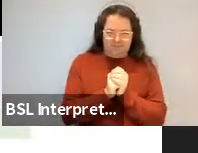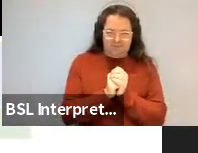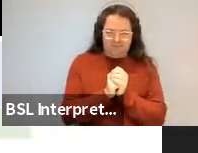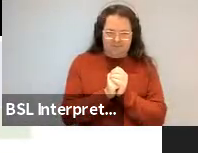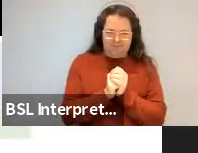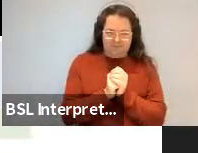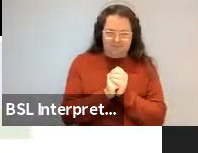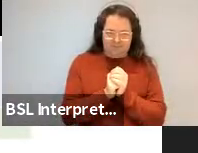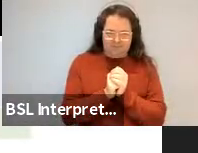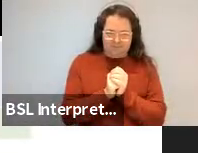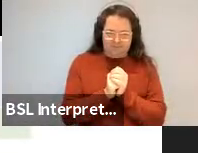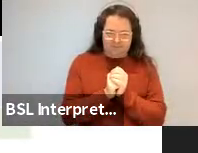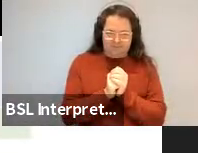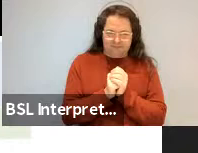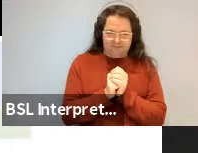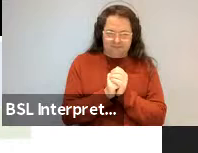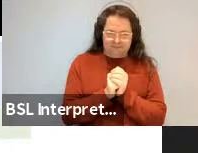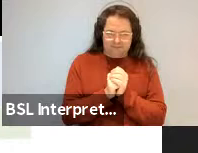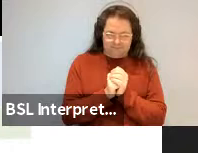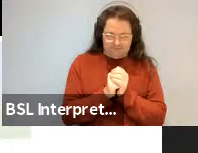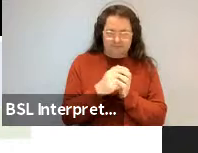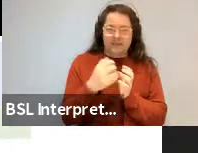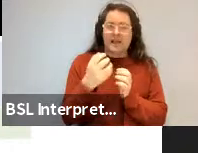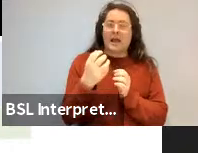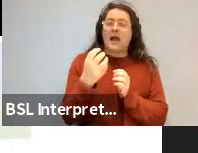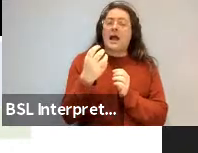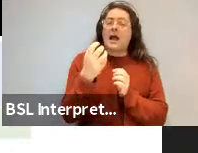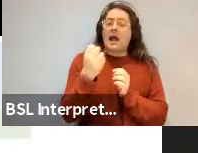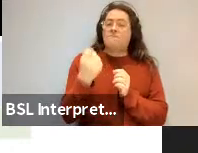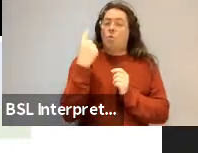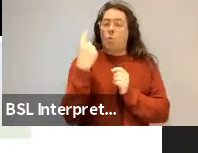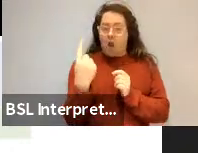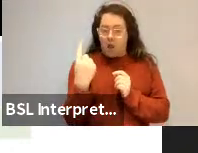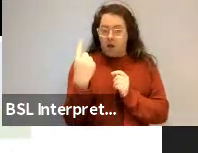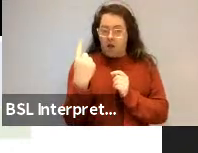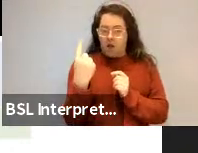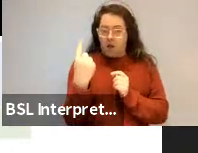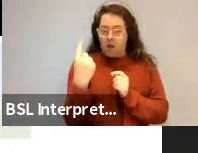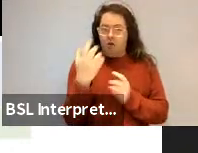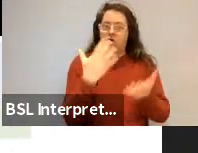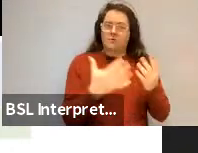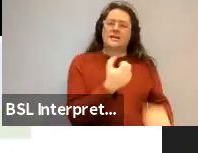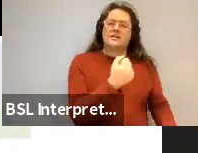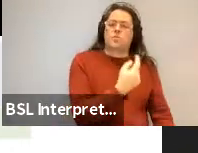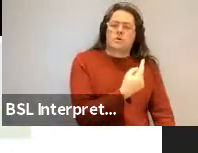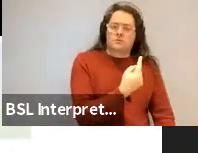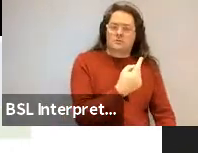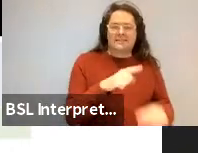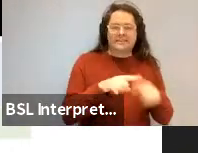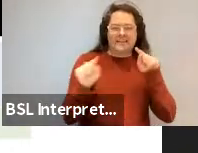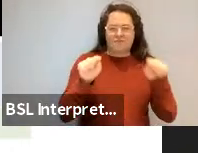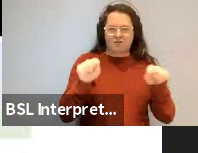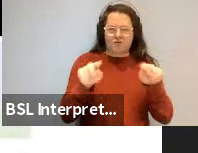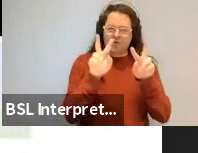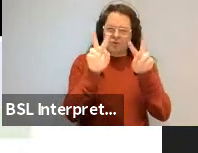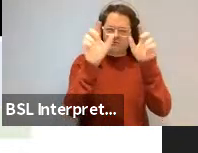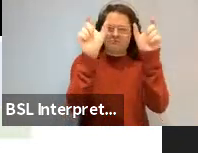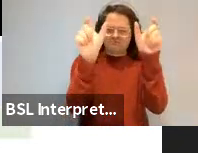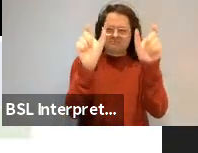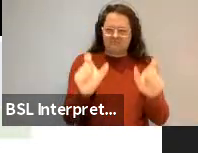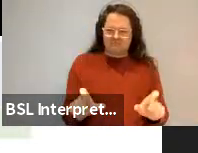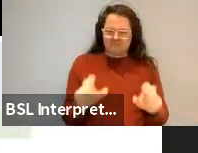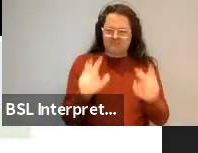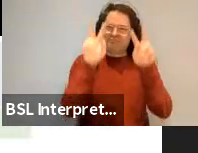And has one versus has one. Now you might argue and say, well, you're asserting that